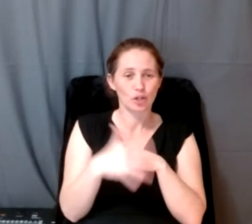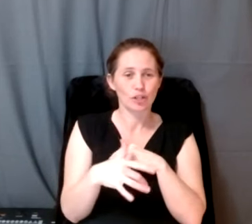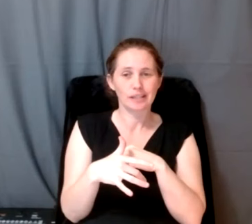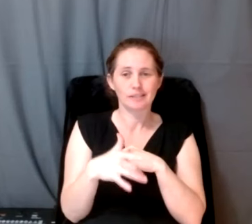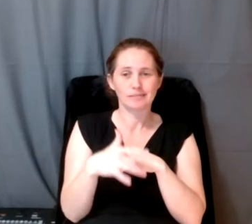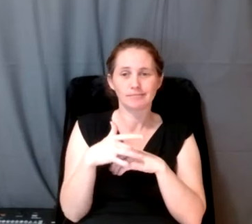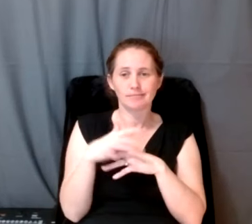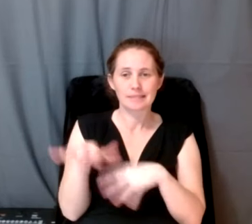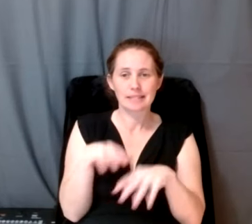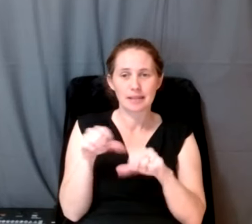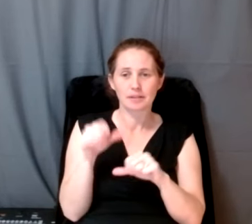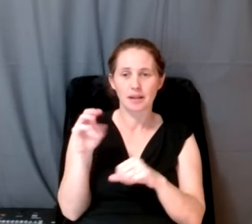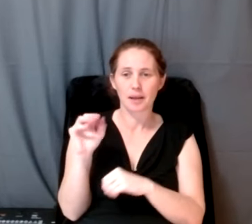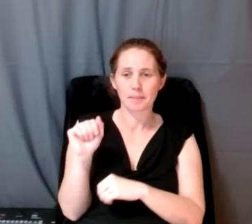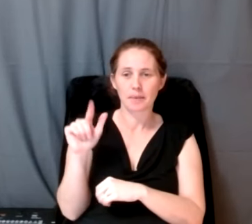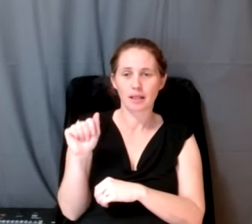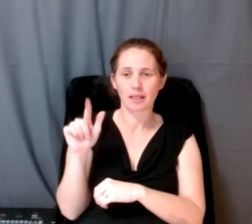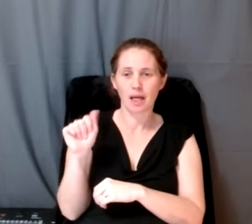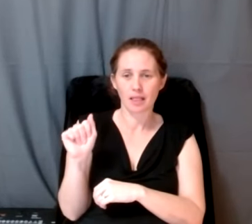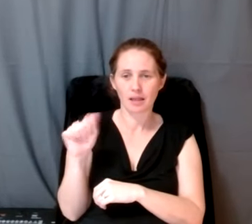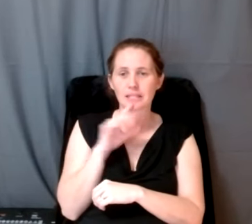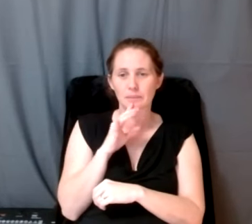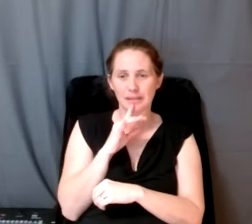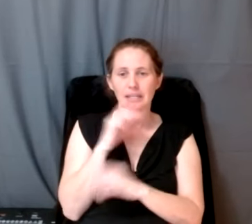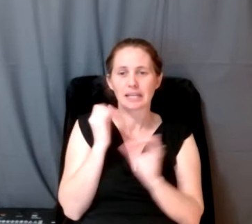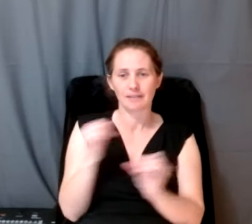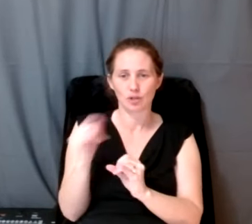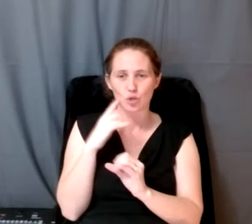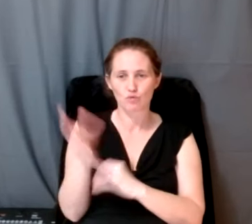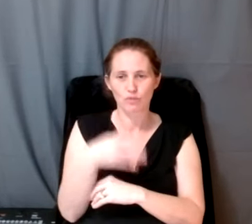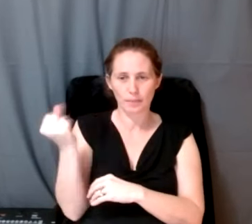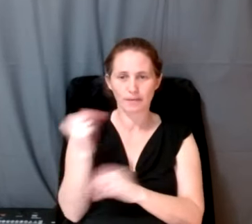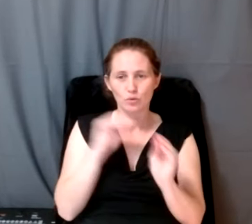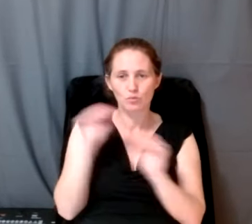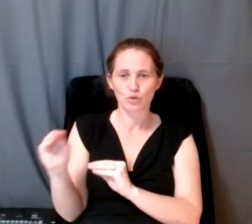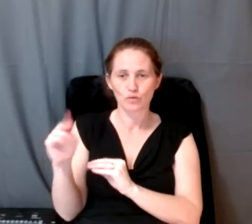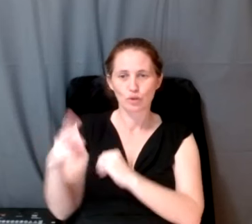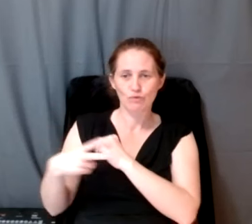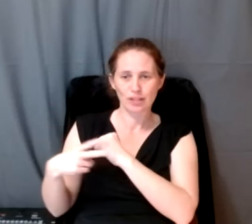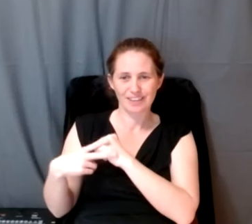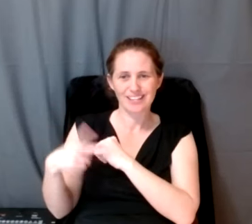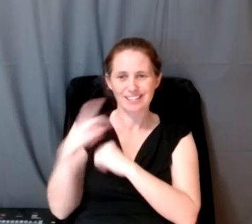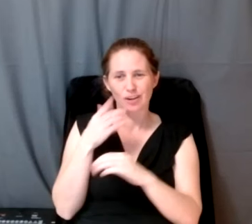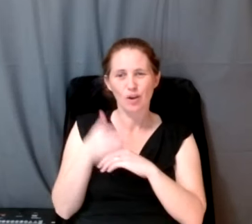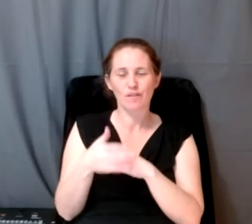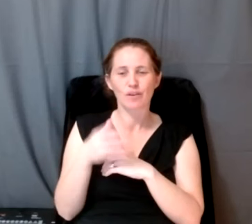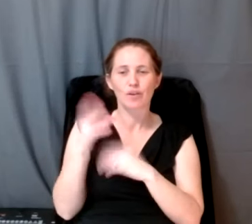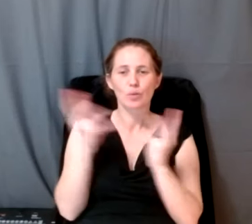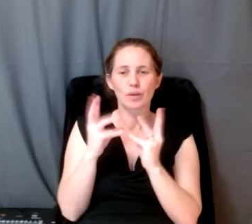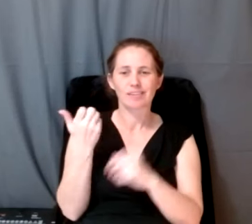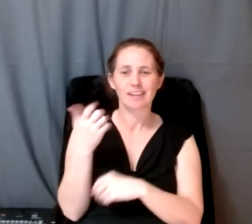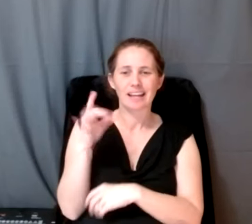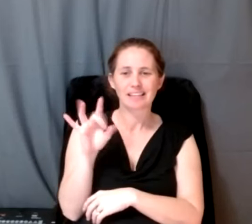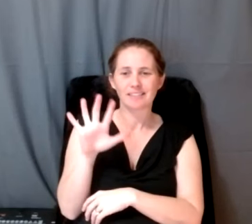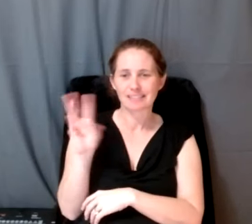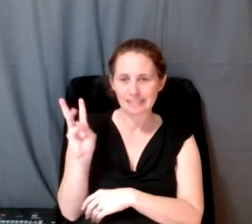encampments of Malala speaking individuals who were removed to the reservation over the winter of 1856 to 1857.